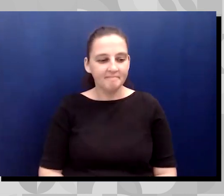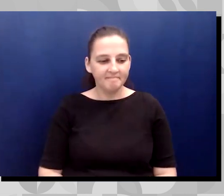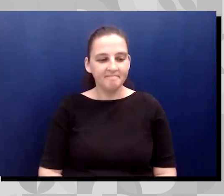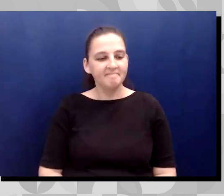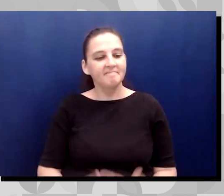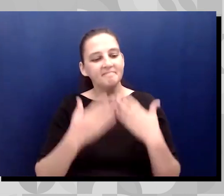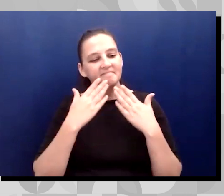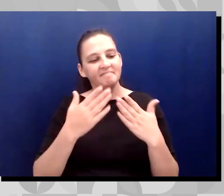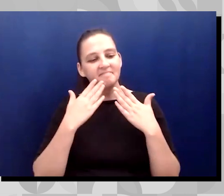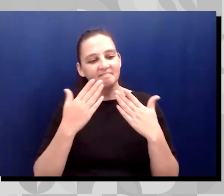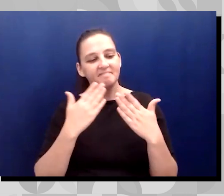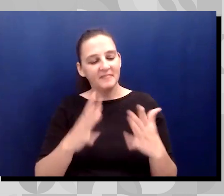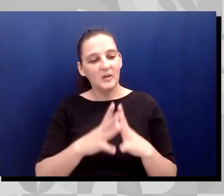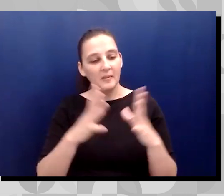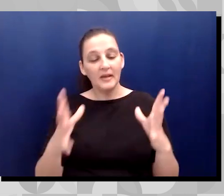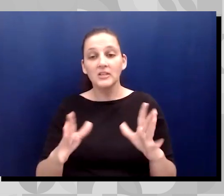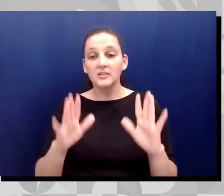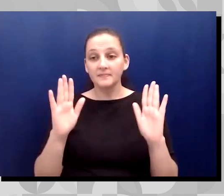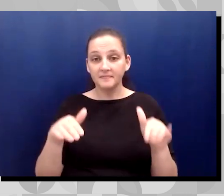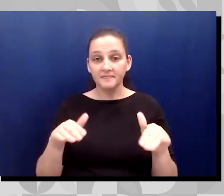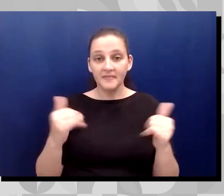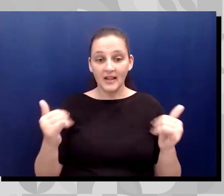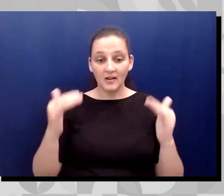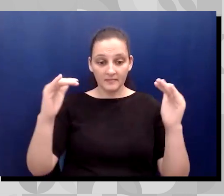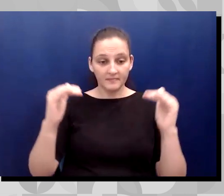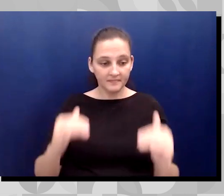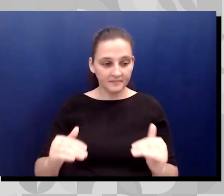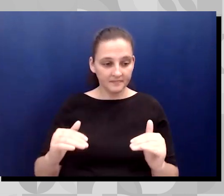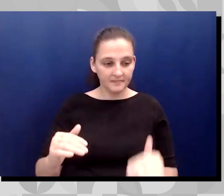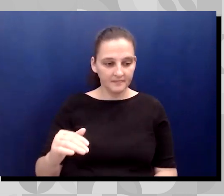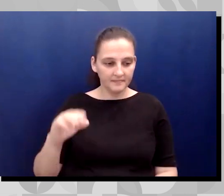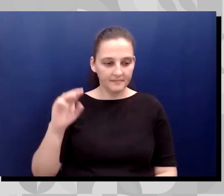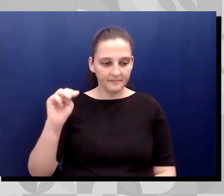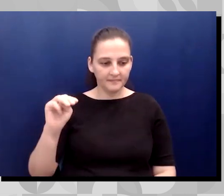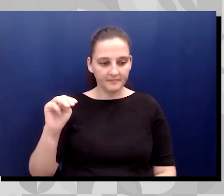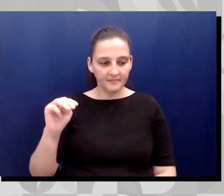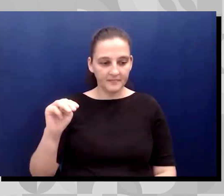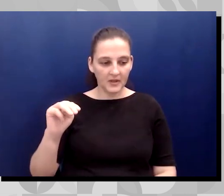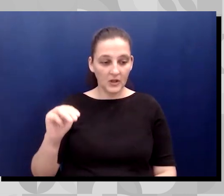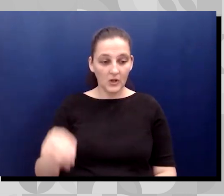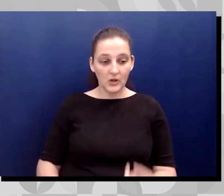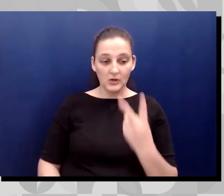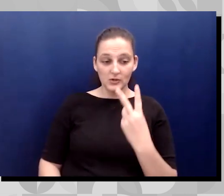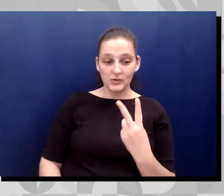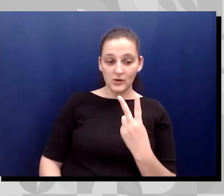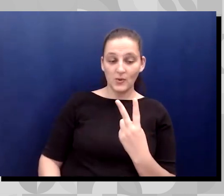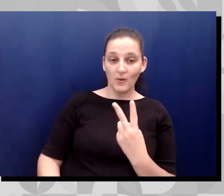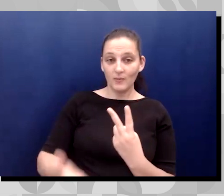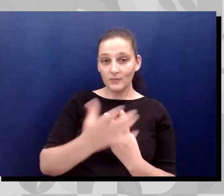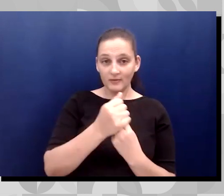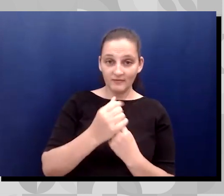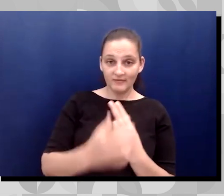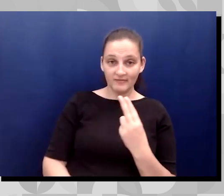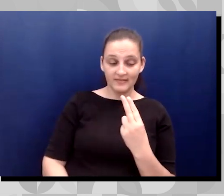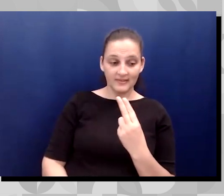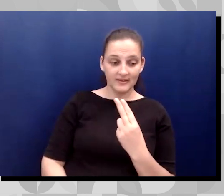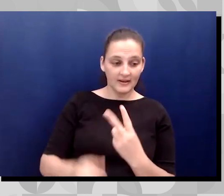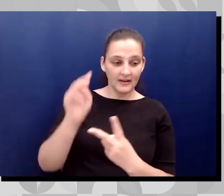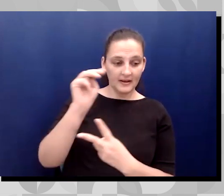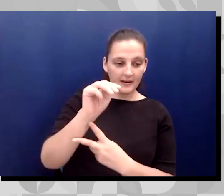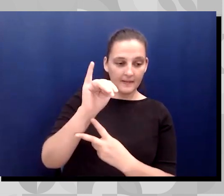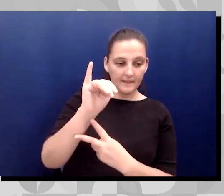team up next. We have a duo coming to the, to, to the mic here. We have Michael, uh,